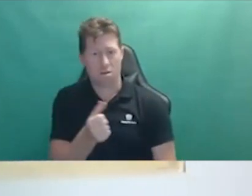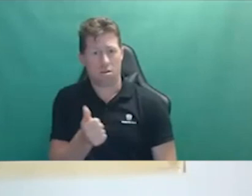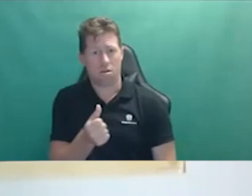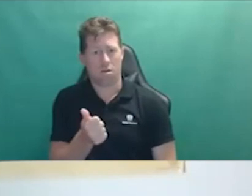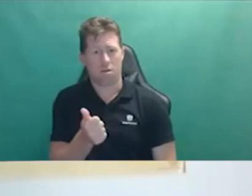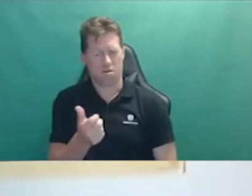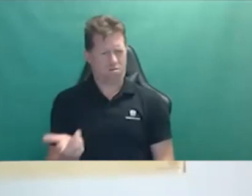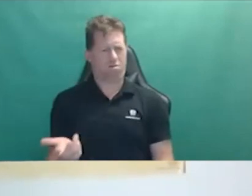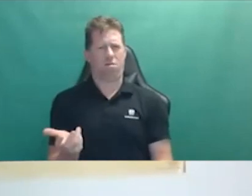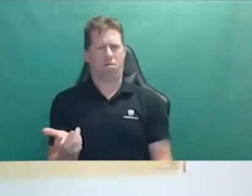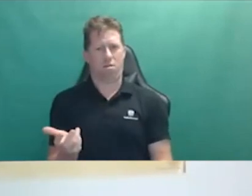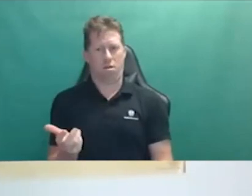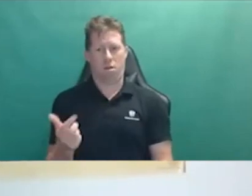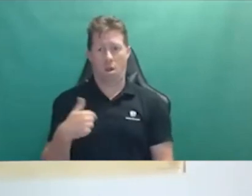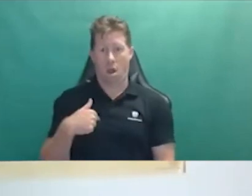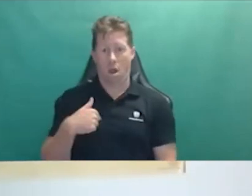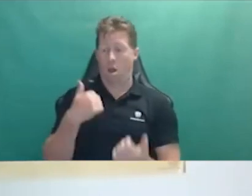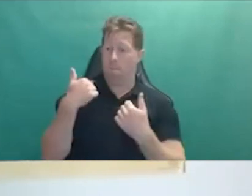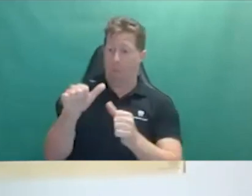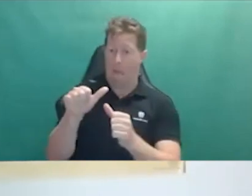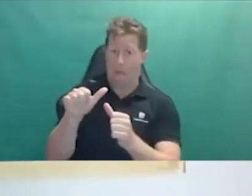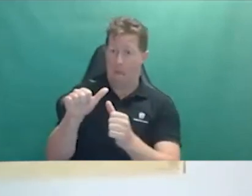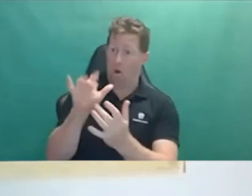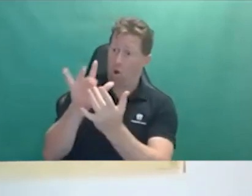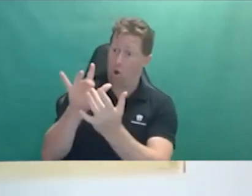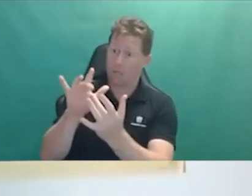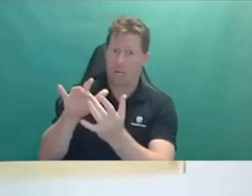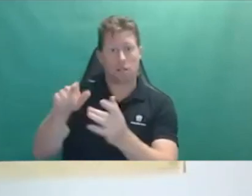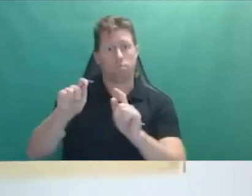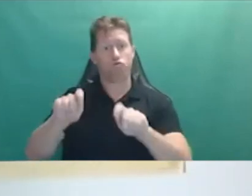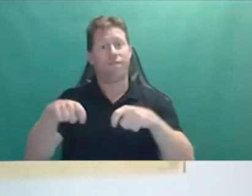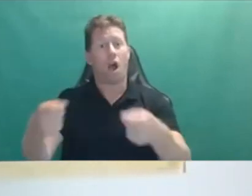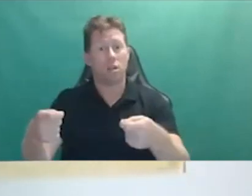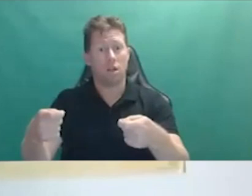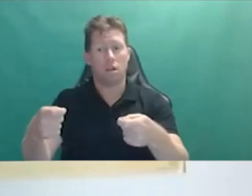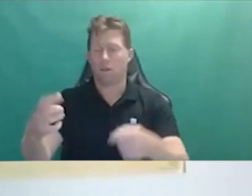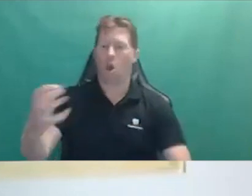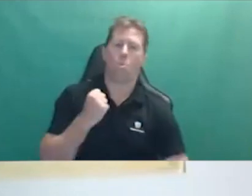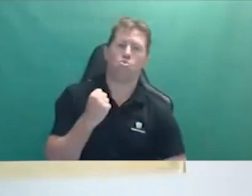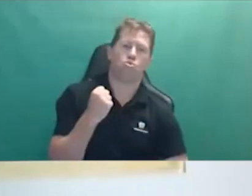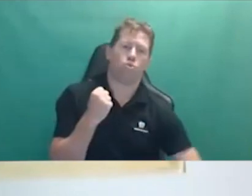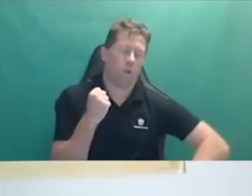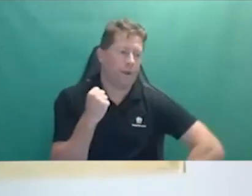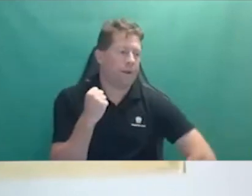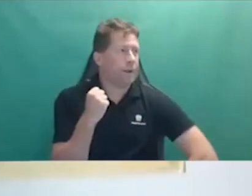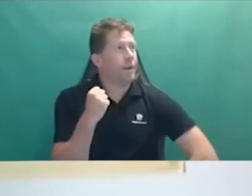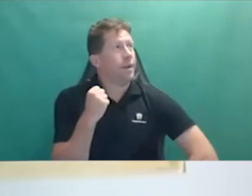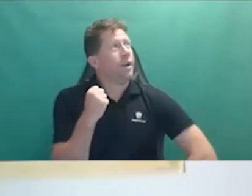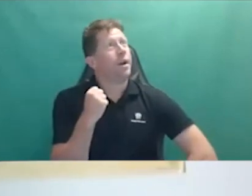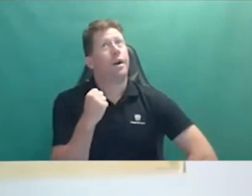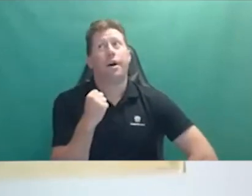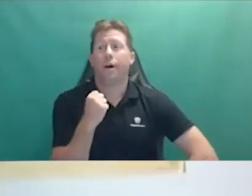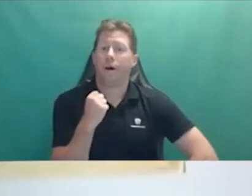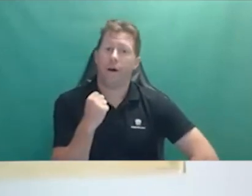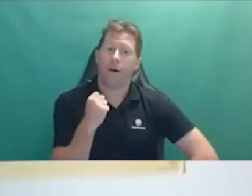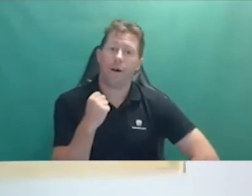to the provider of the independent assessment, I was put on hold. I was, you know, went through the rigmarole of